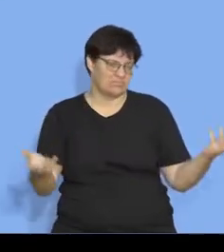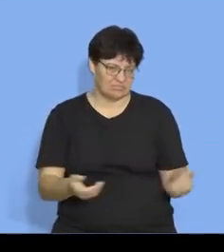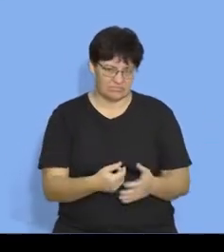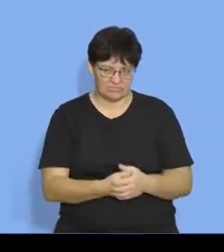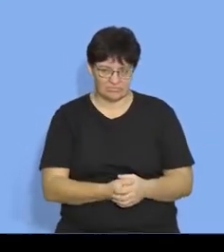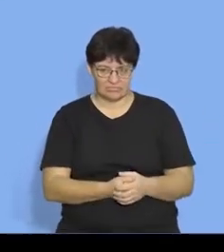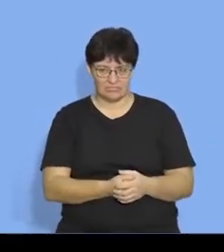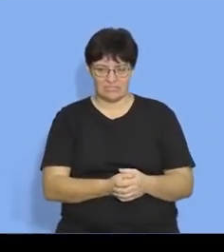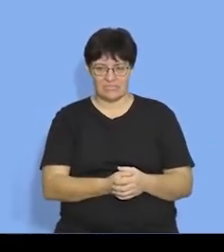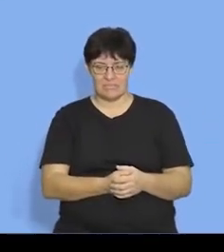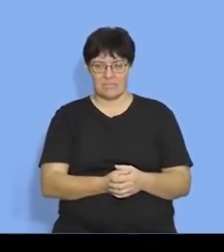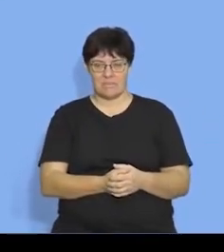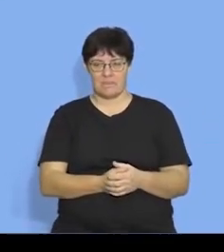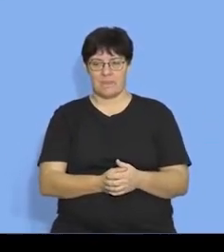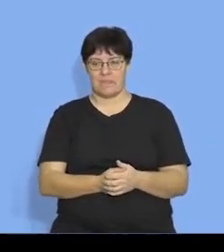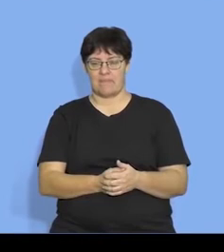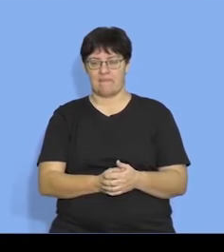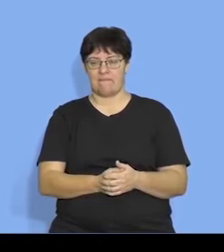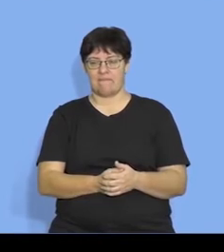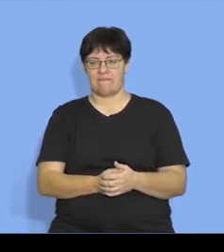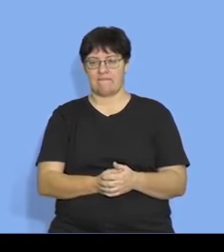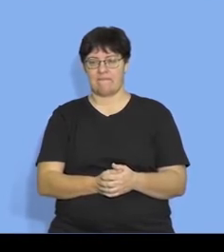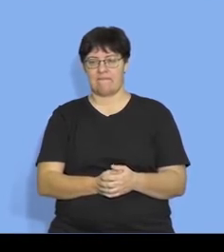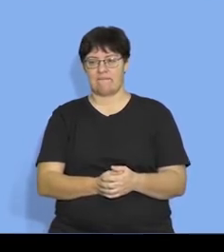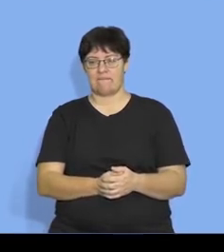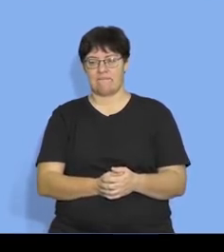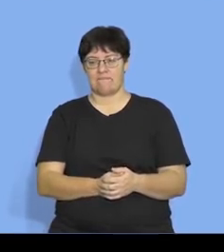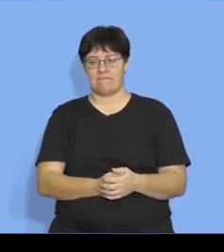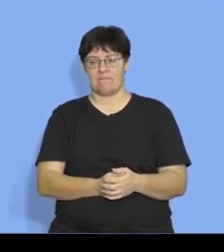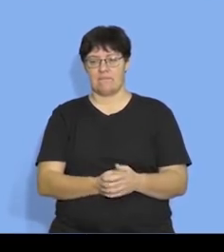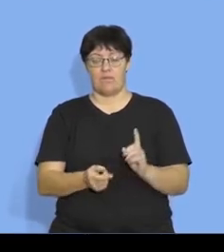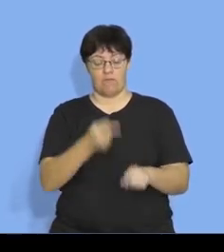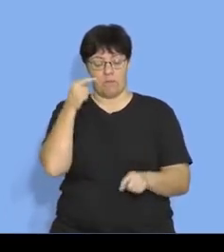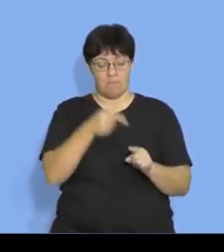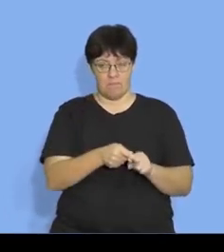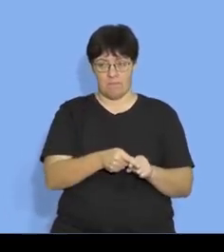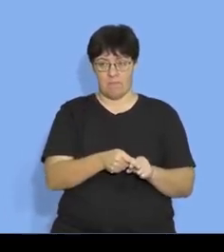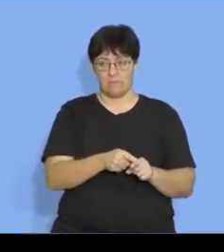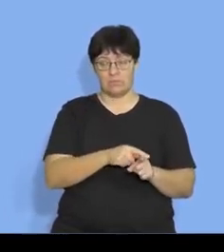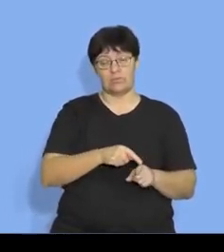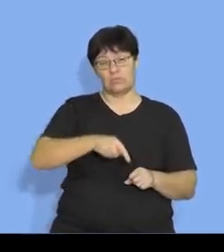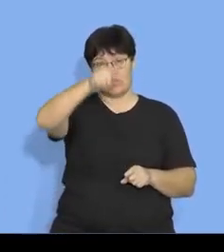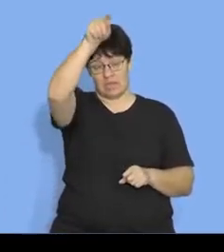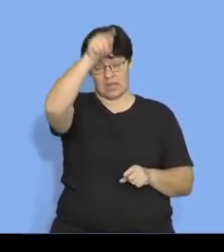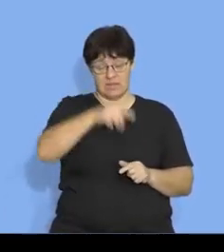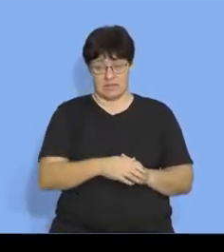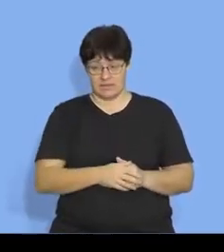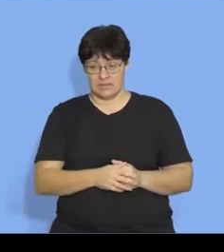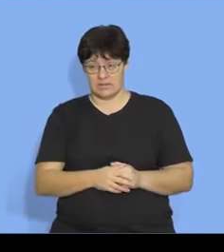okay so we look back at my displacement so let's go from here to here